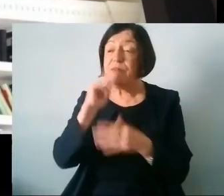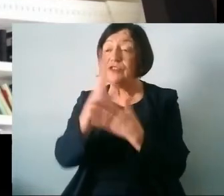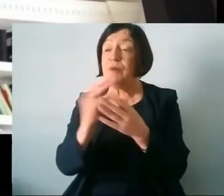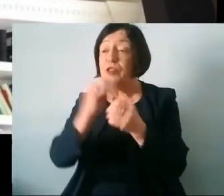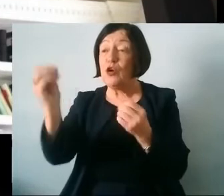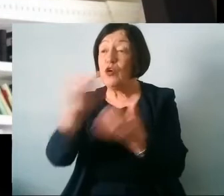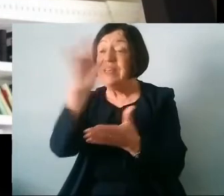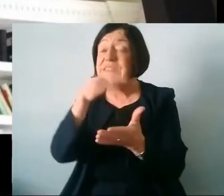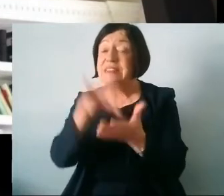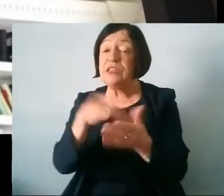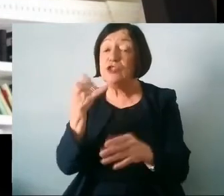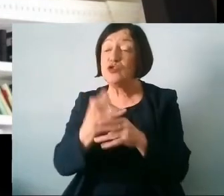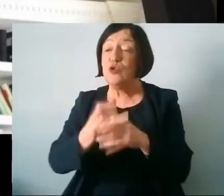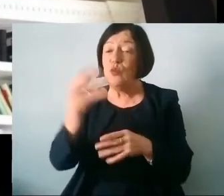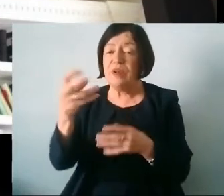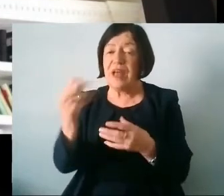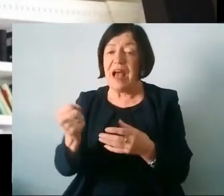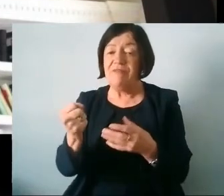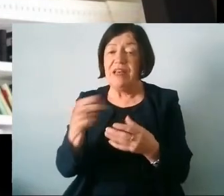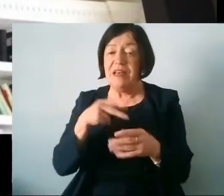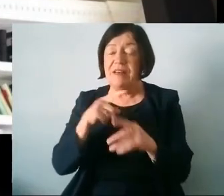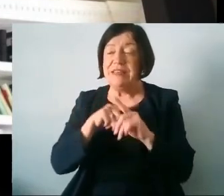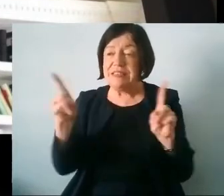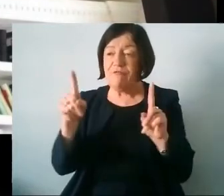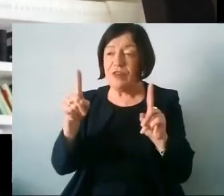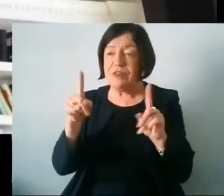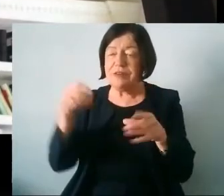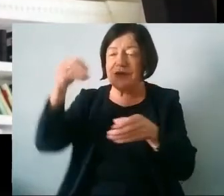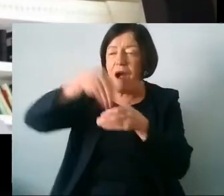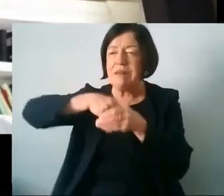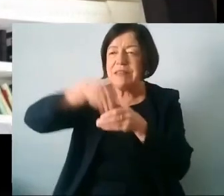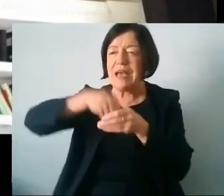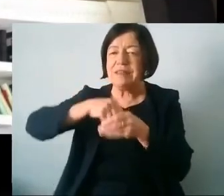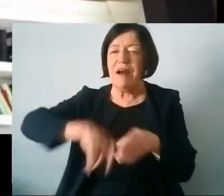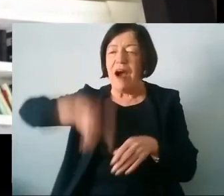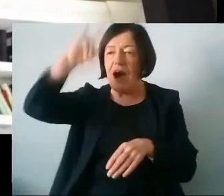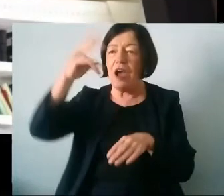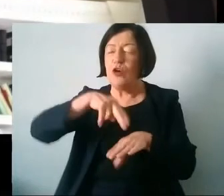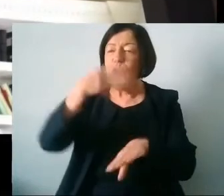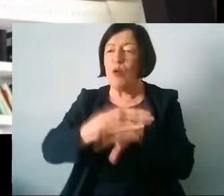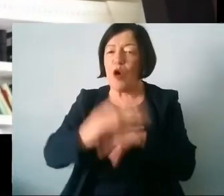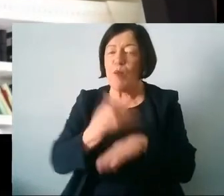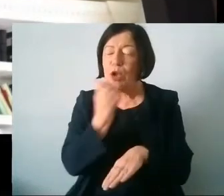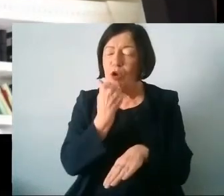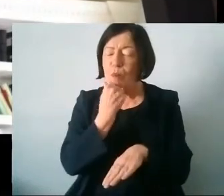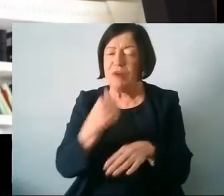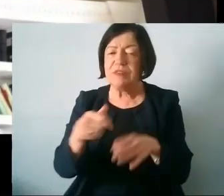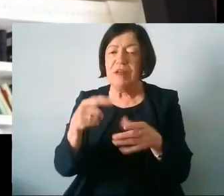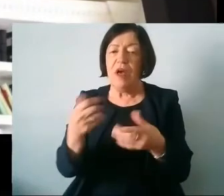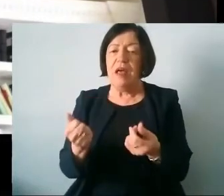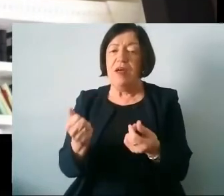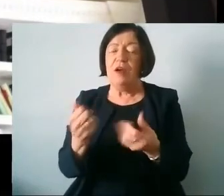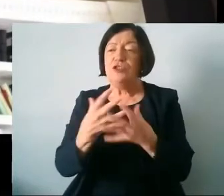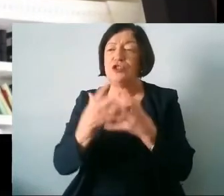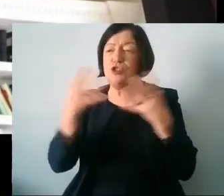Daesh schools would have a very very different context and would have a high unemployment rates and would have a